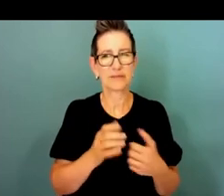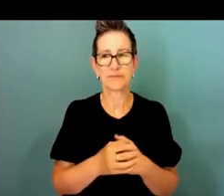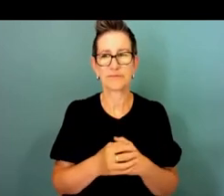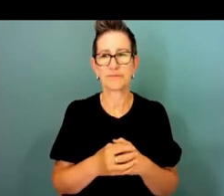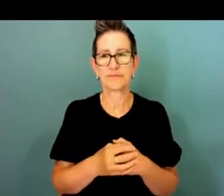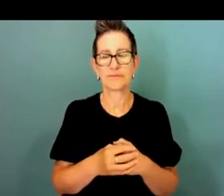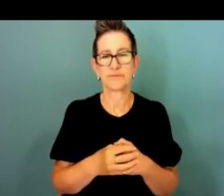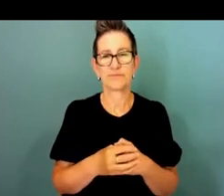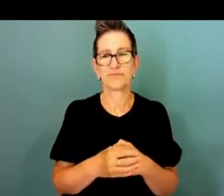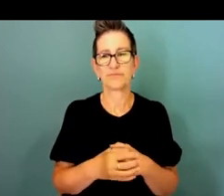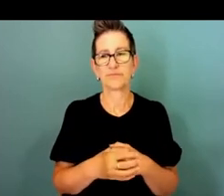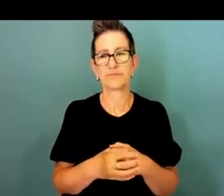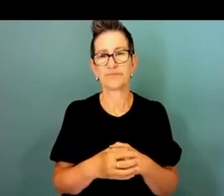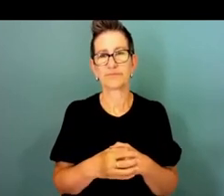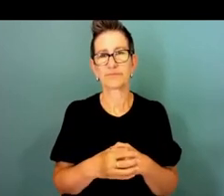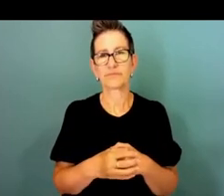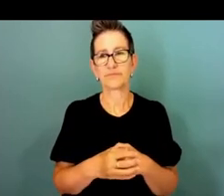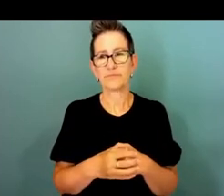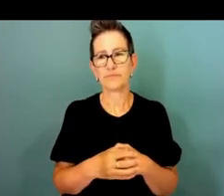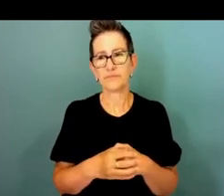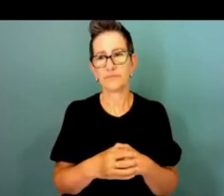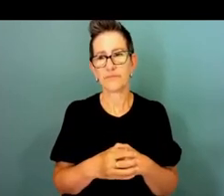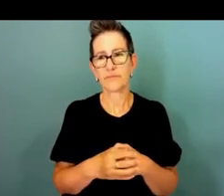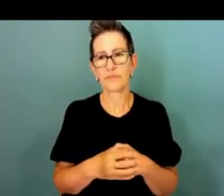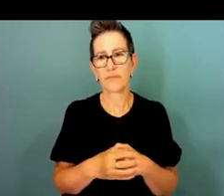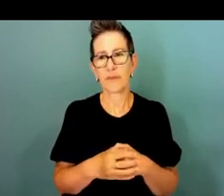into a statement of claims